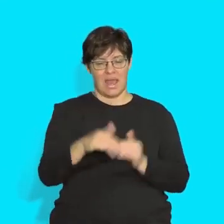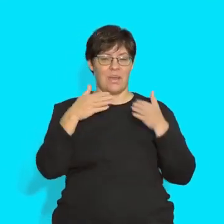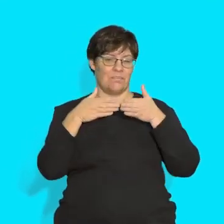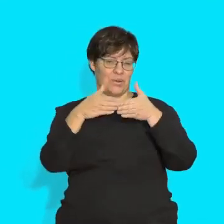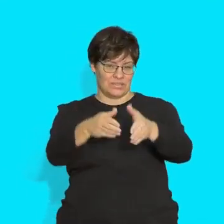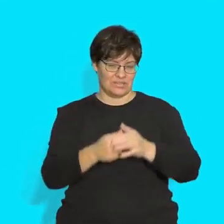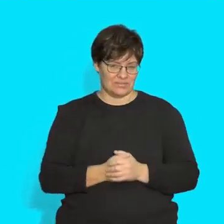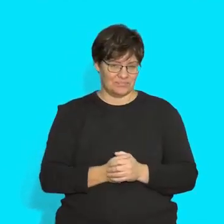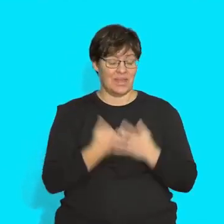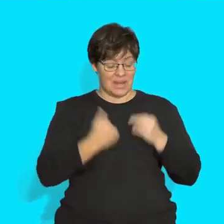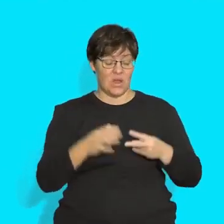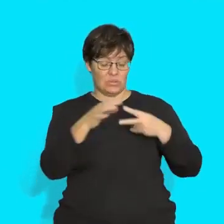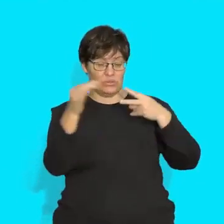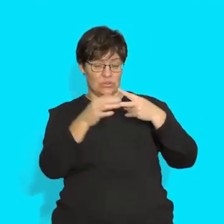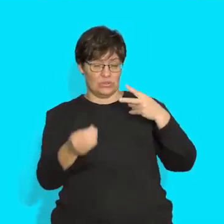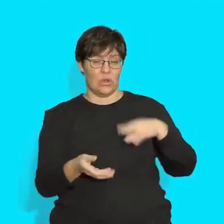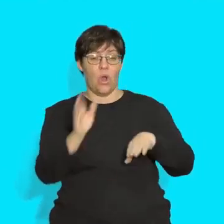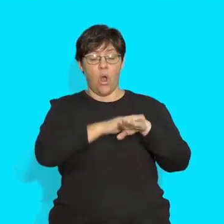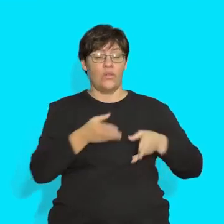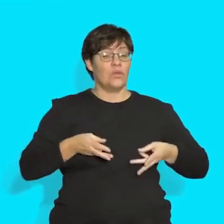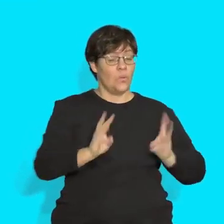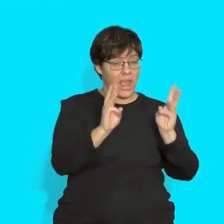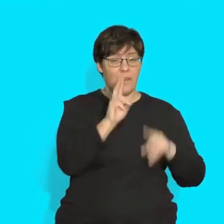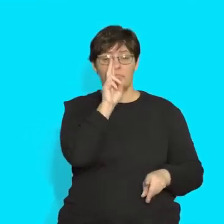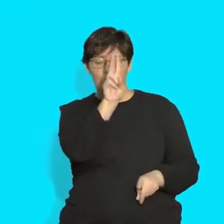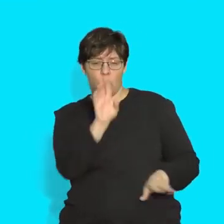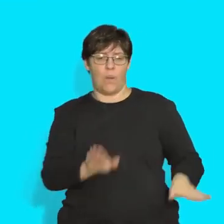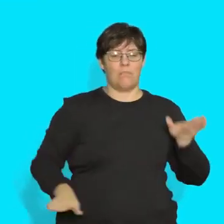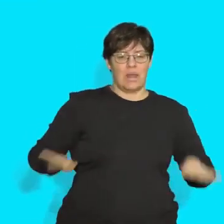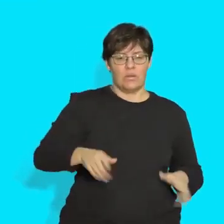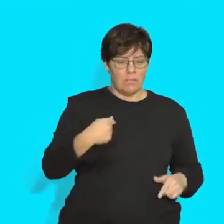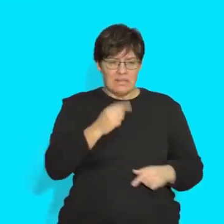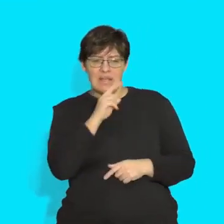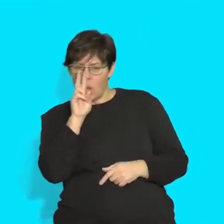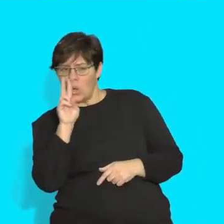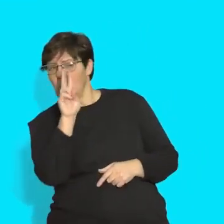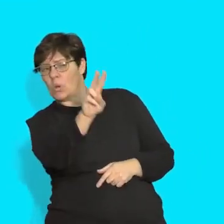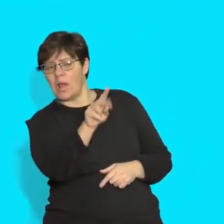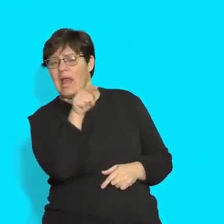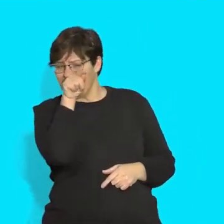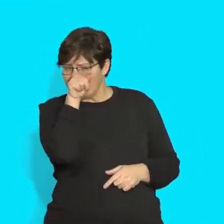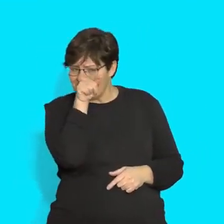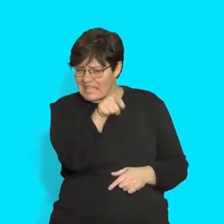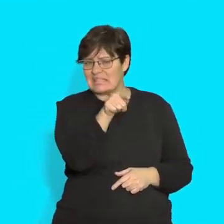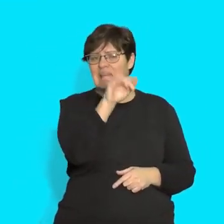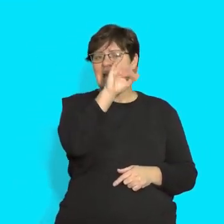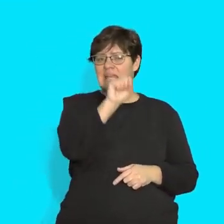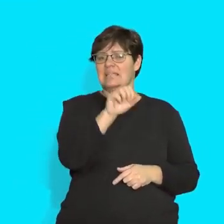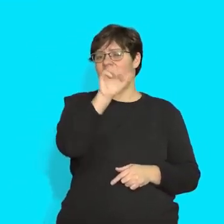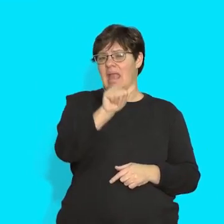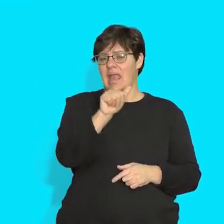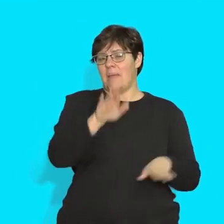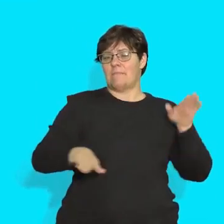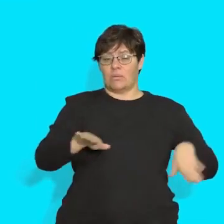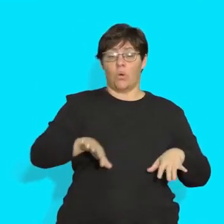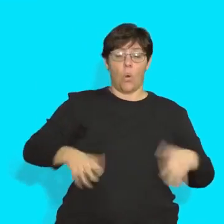Choose, on the way I saw a penguin and I said, look, this is a penguin, or look,